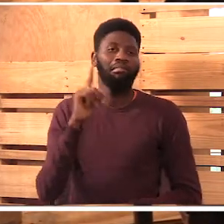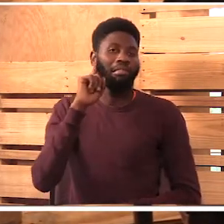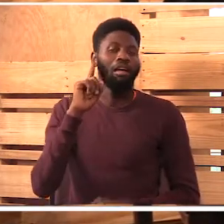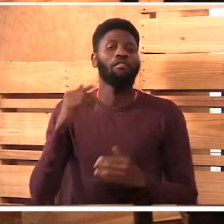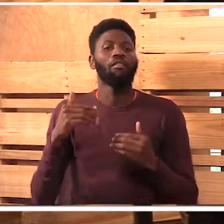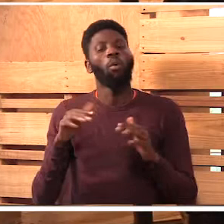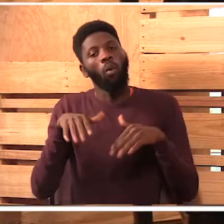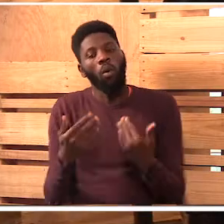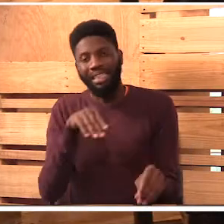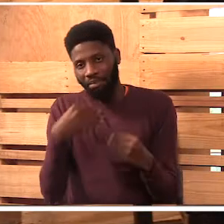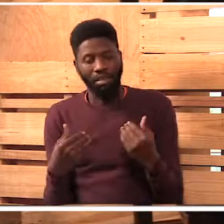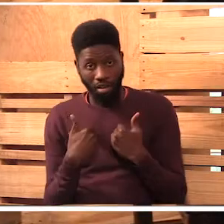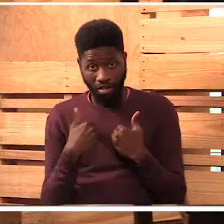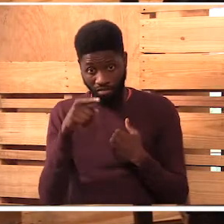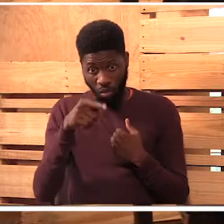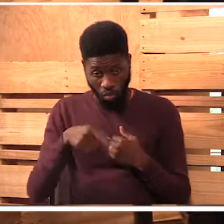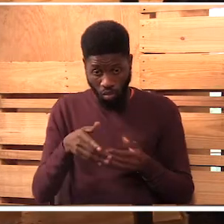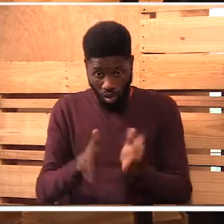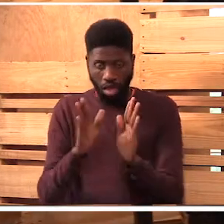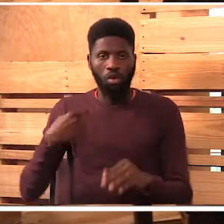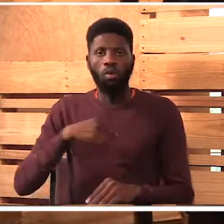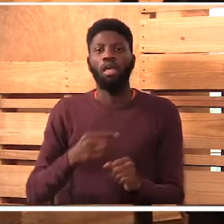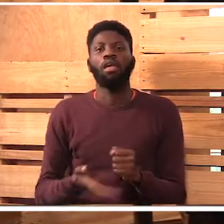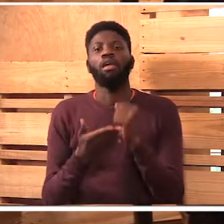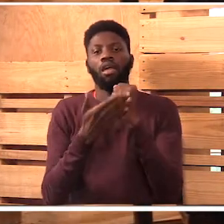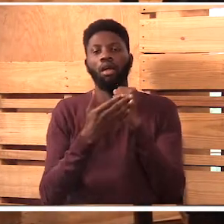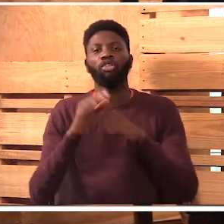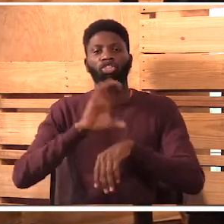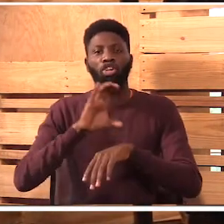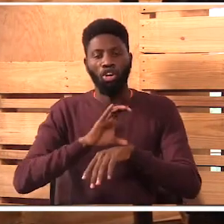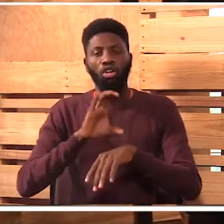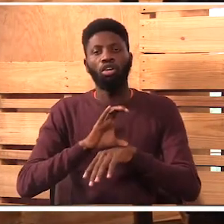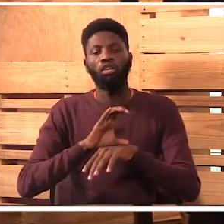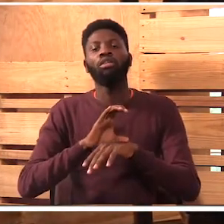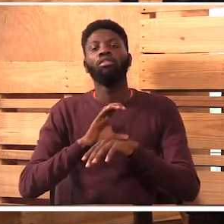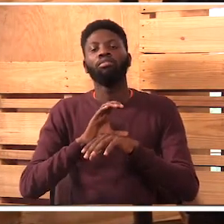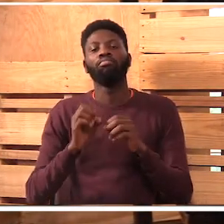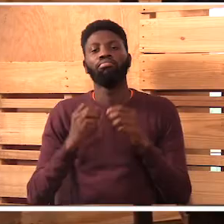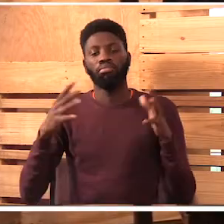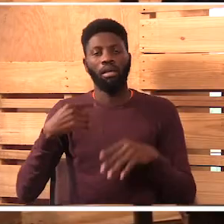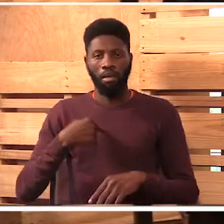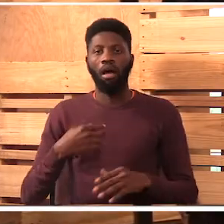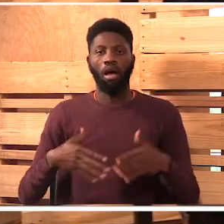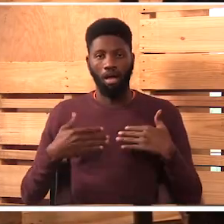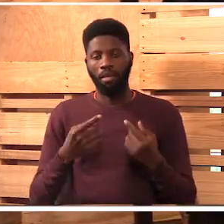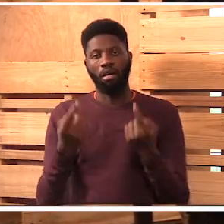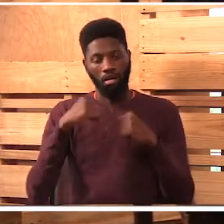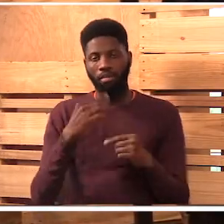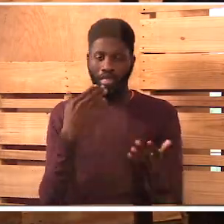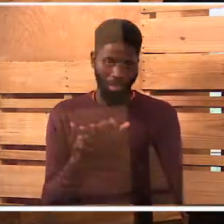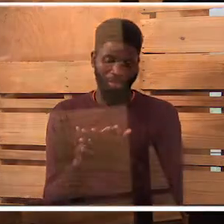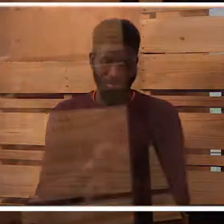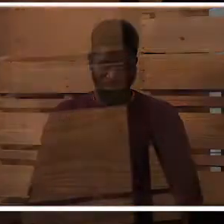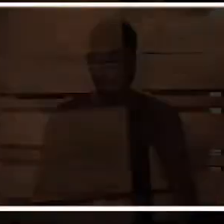this way, we will be building the body of Christ. And I'm so grateful for having your time. Thank you very much.